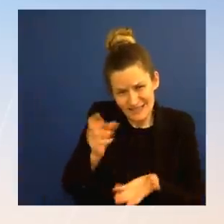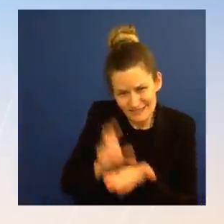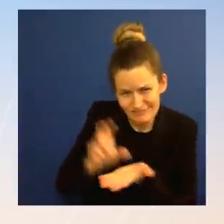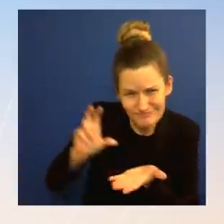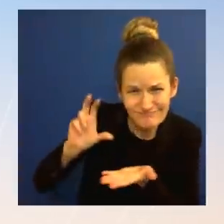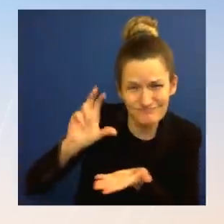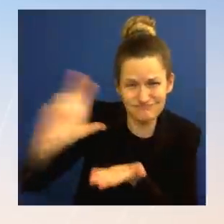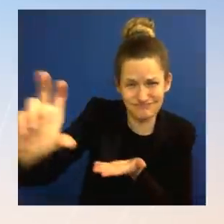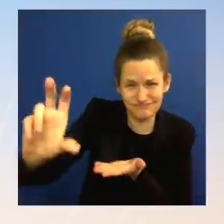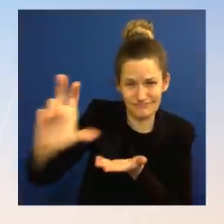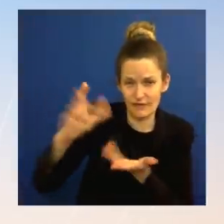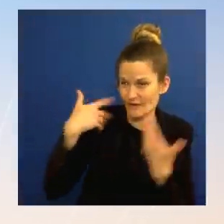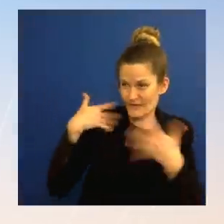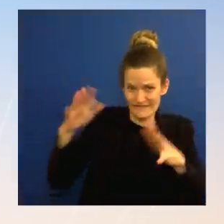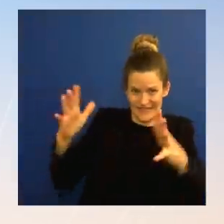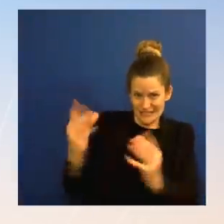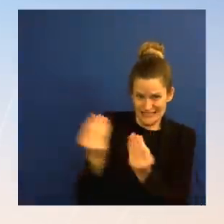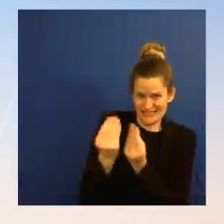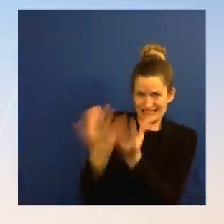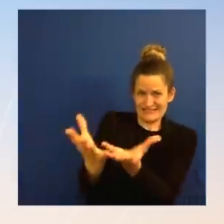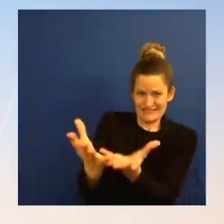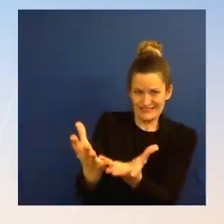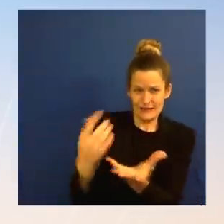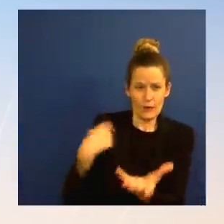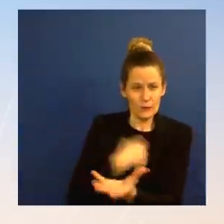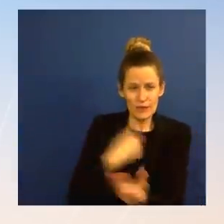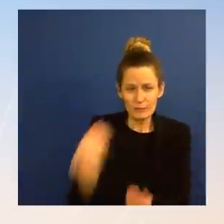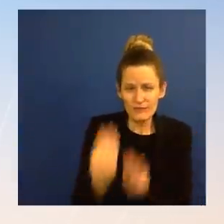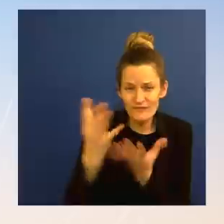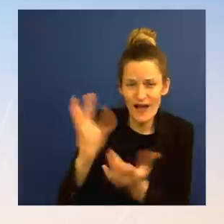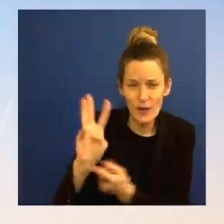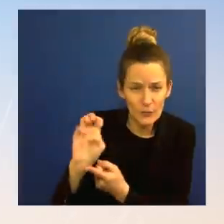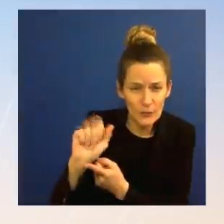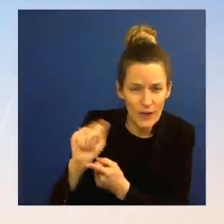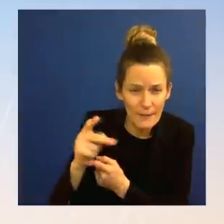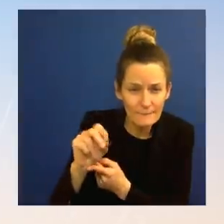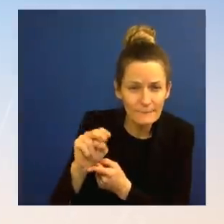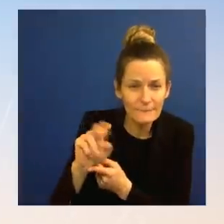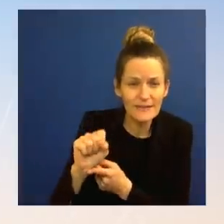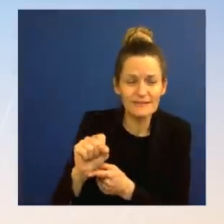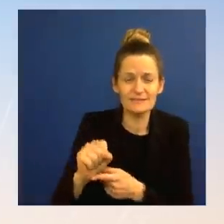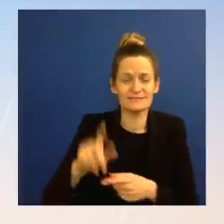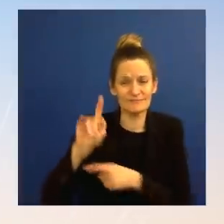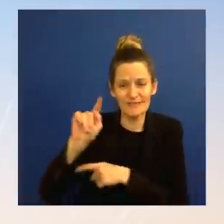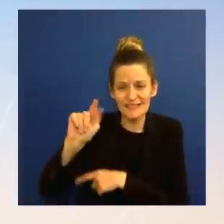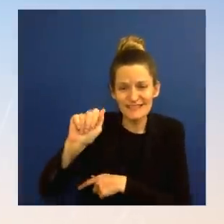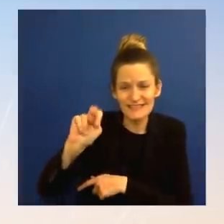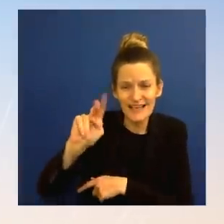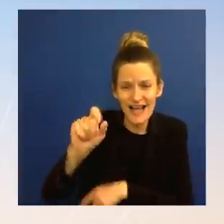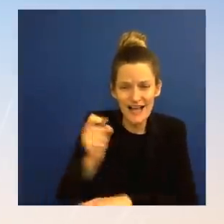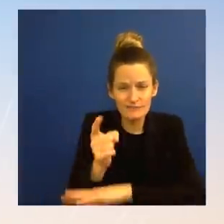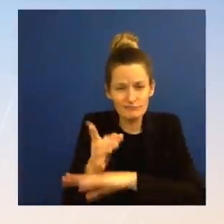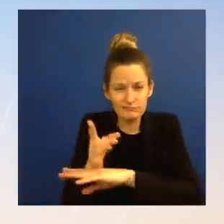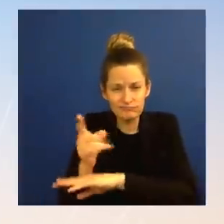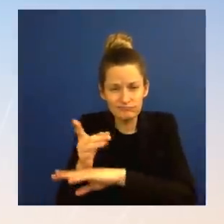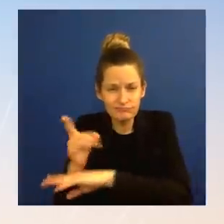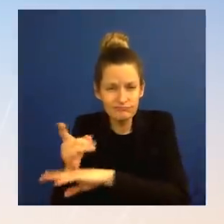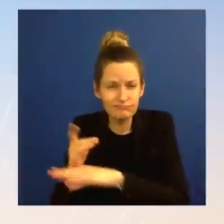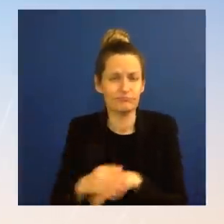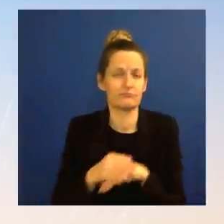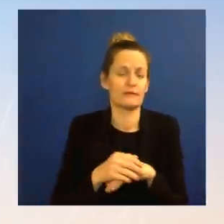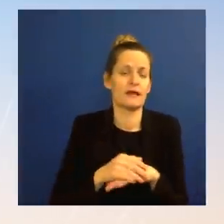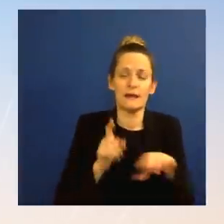weapons, anti-missile systems, tank systems at all at any point in this process. But there are important operational logistics